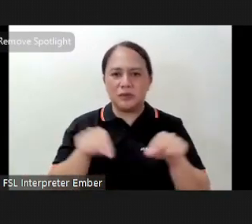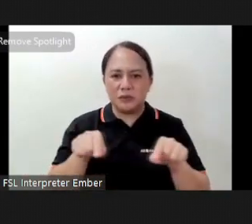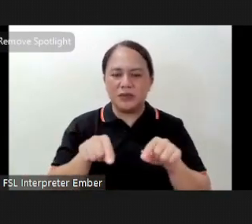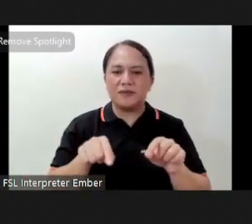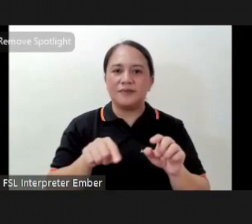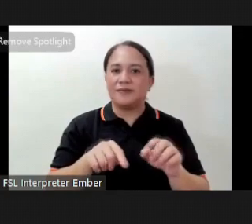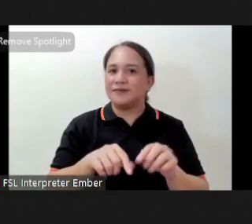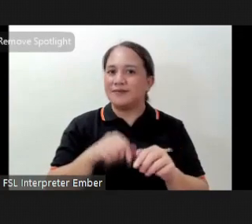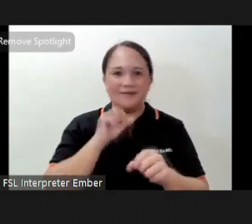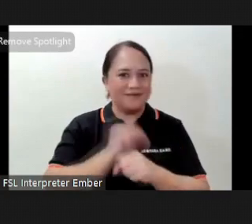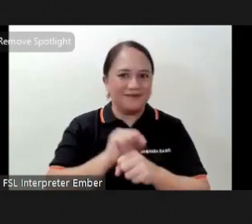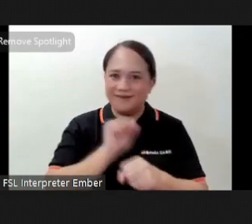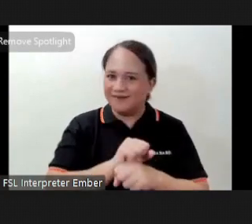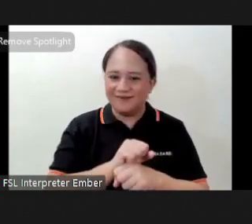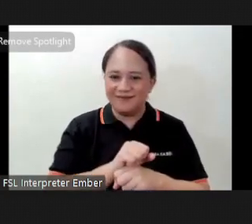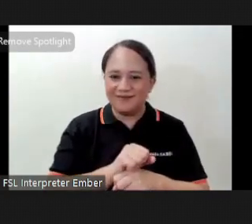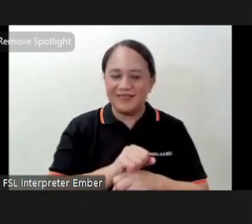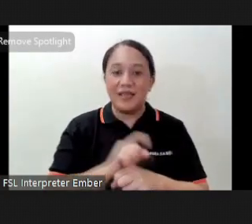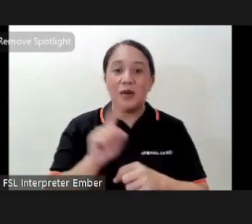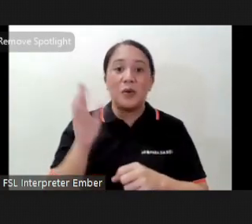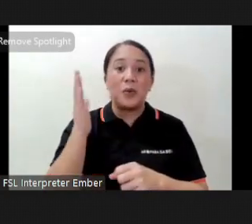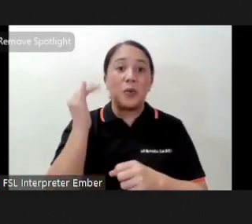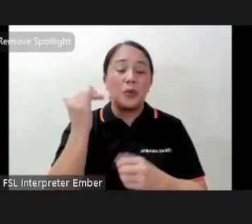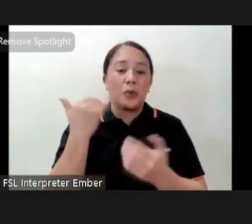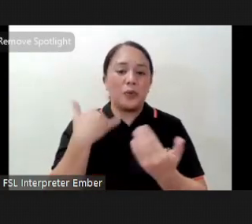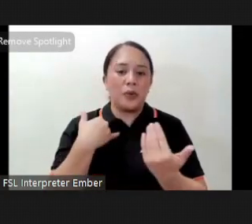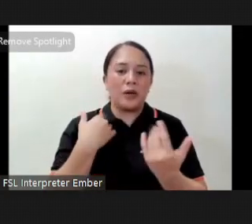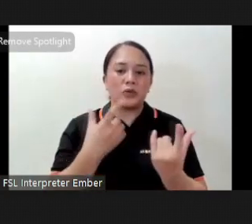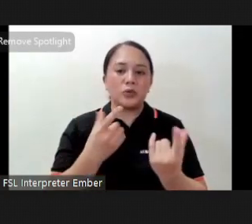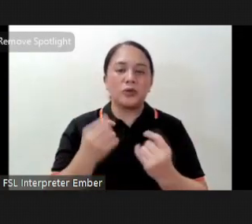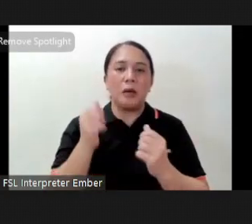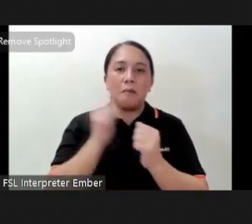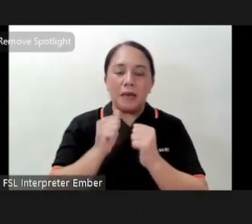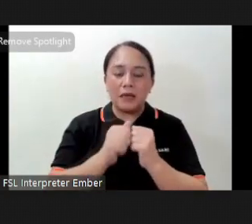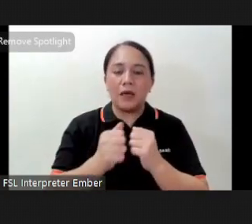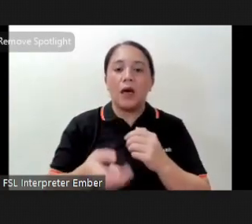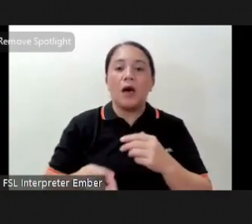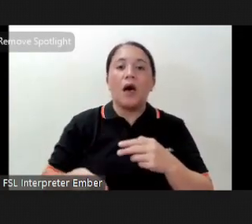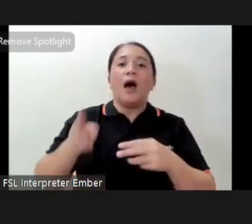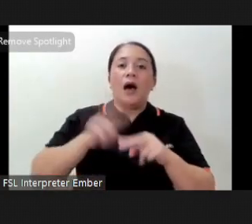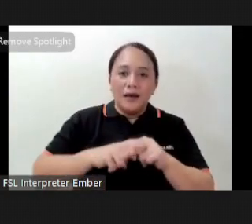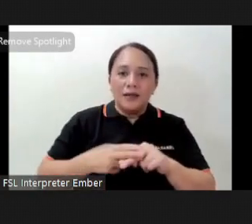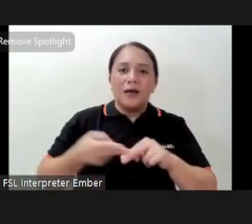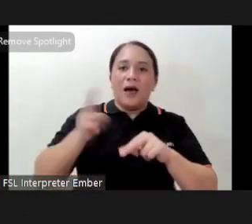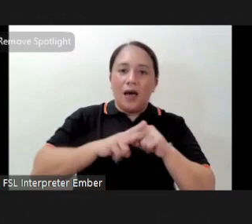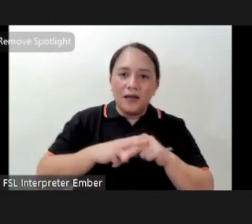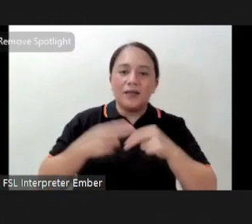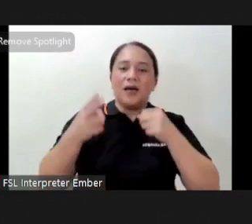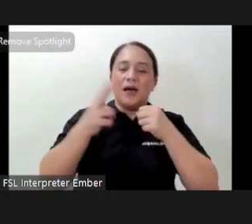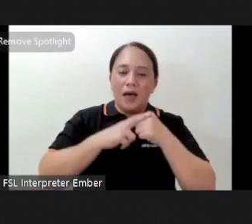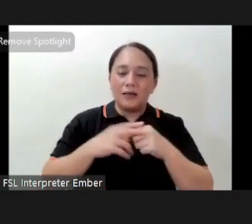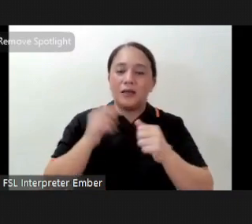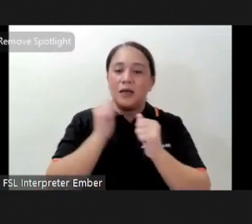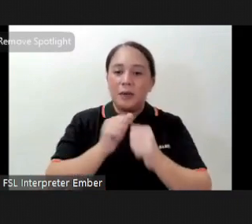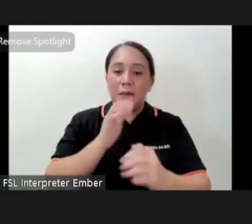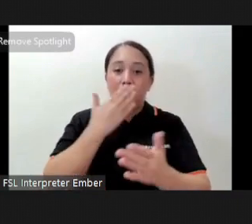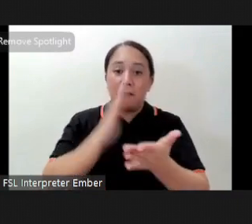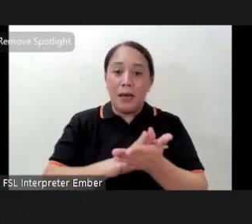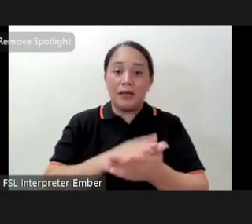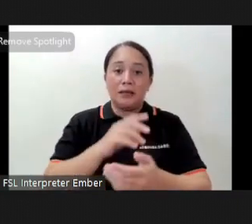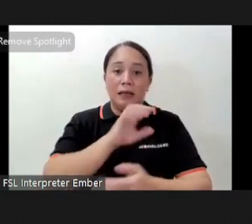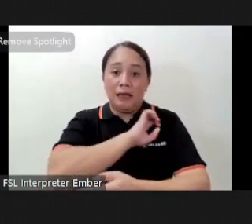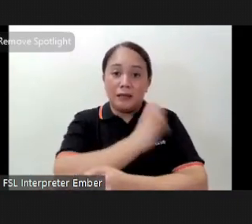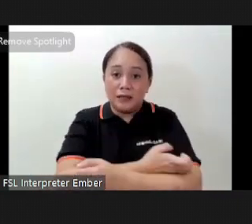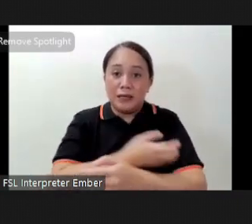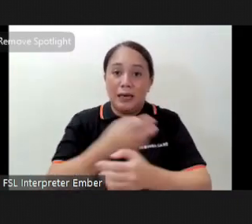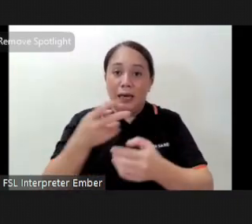not gonna work because parang what you're doing really is to just accumulate naiipon lang lahat ng yung bad energy sa body mo